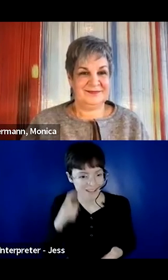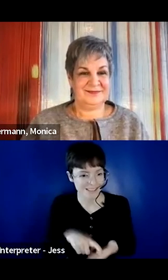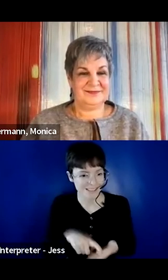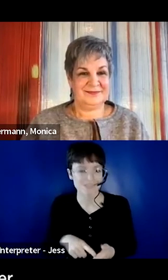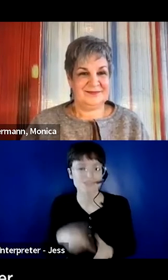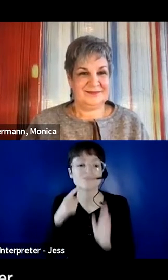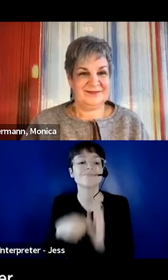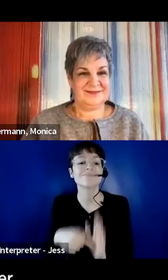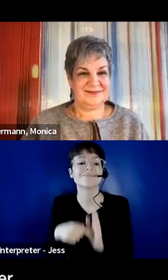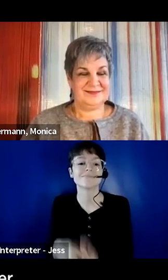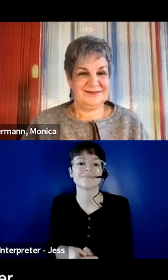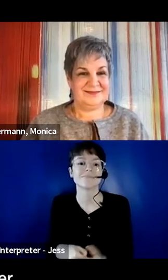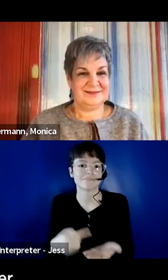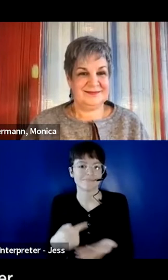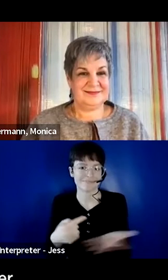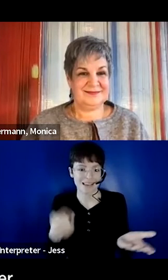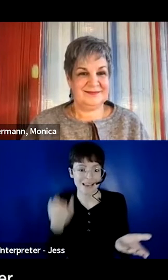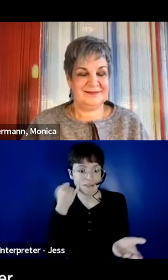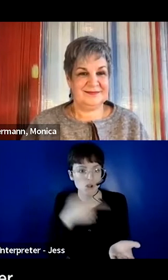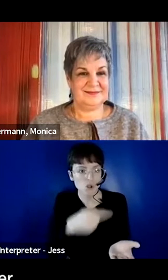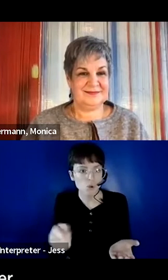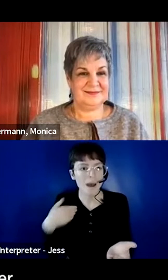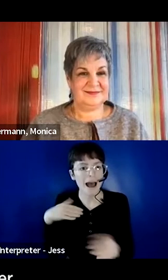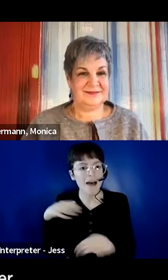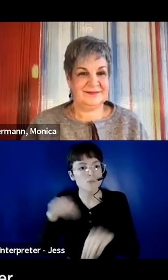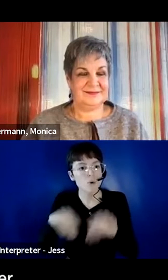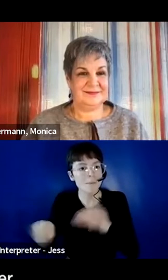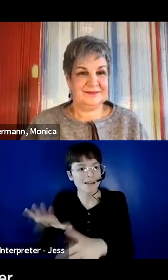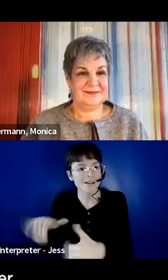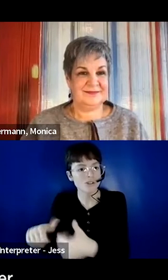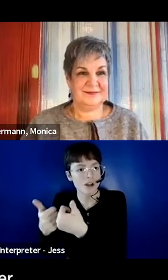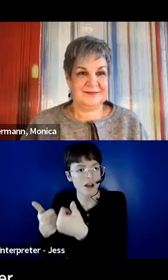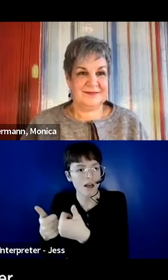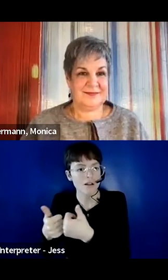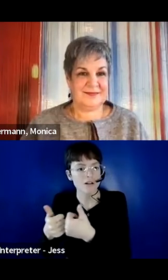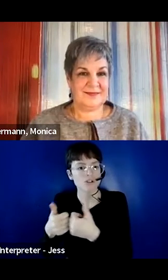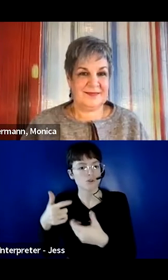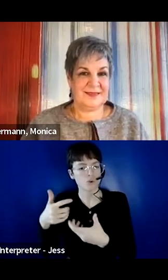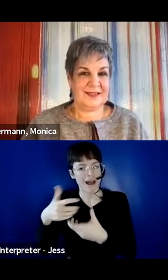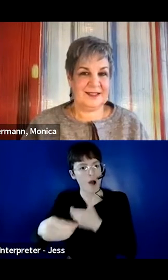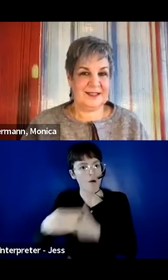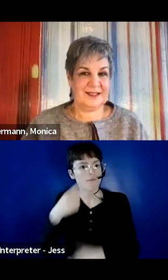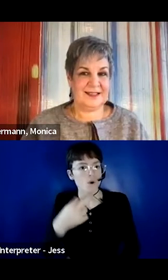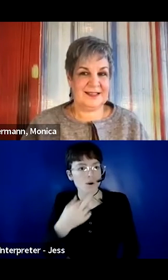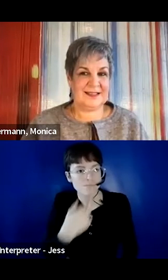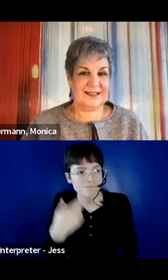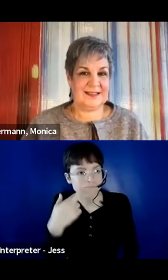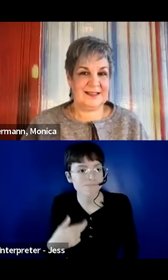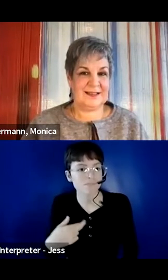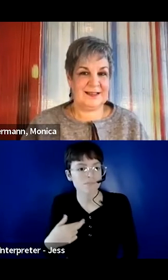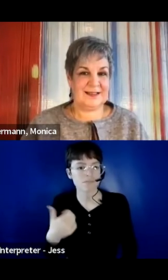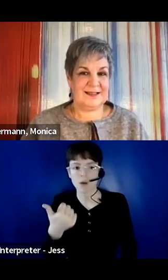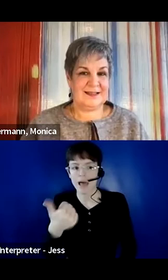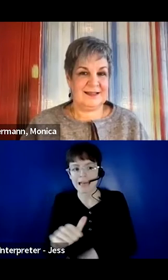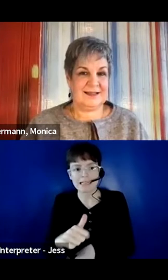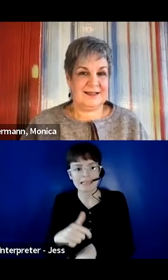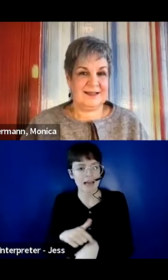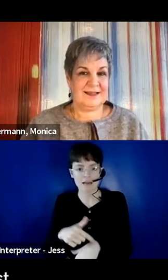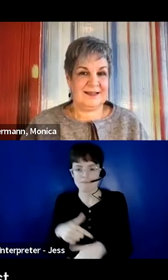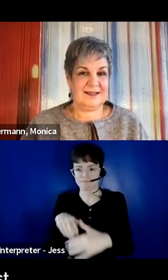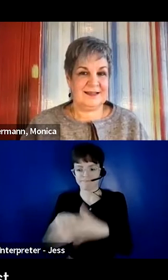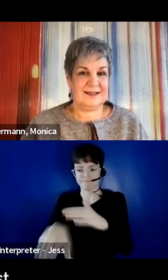would know, trying to go out for dinner or trying to go out in public at all, you have to ask a lot of questions about access.